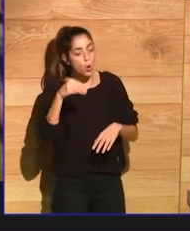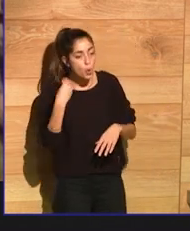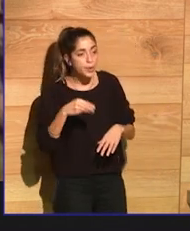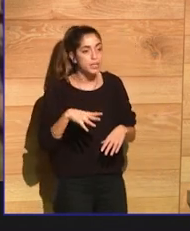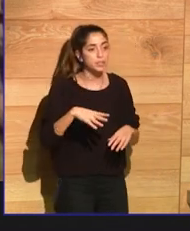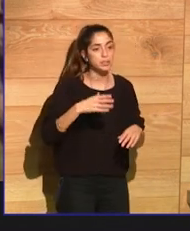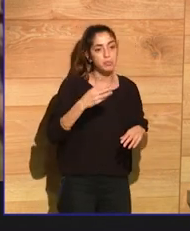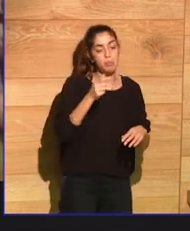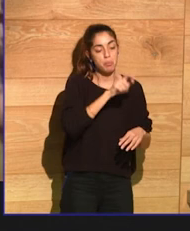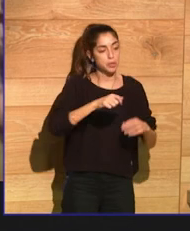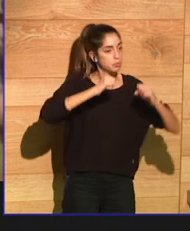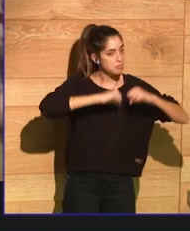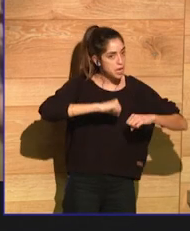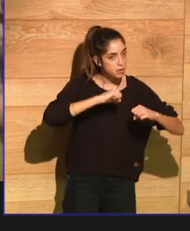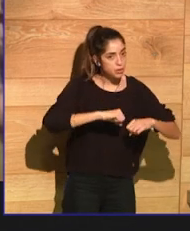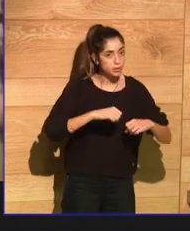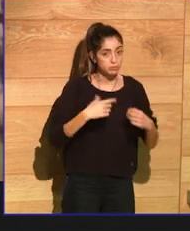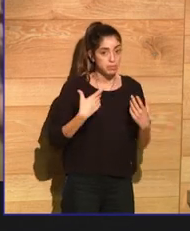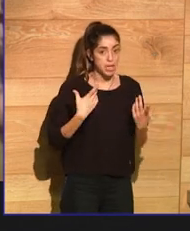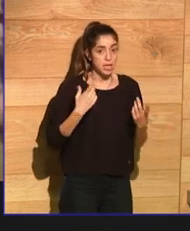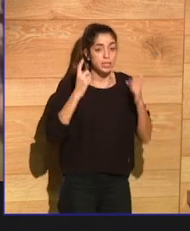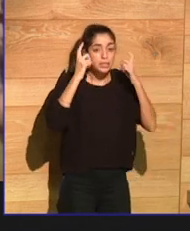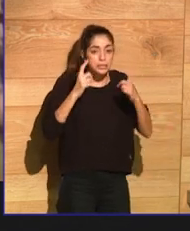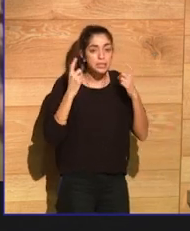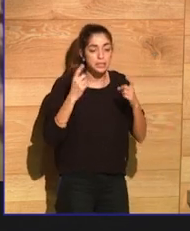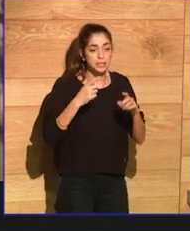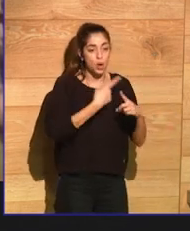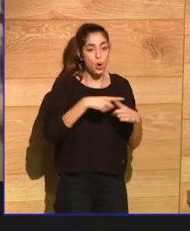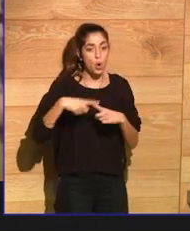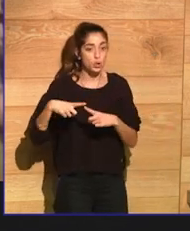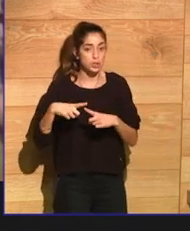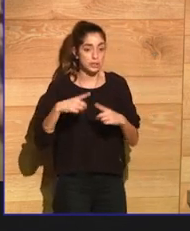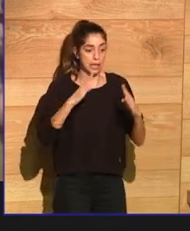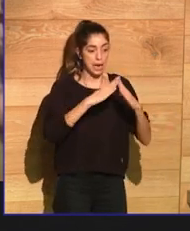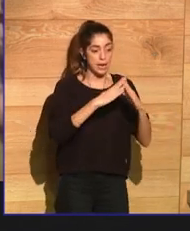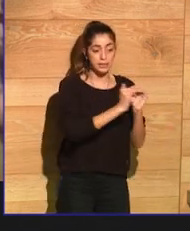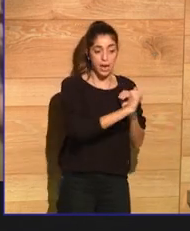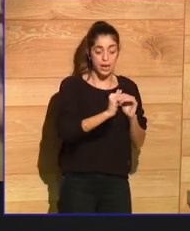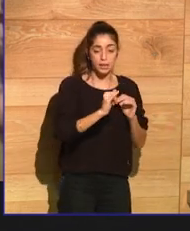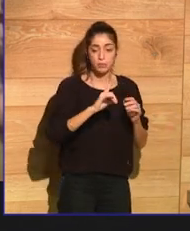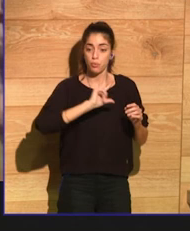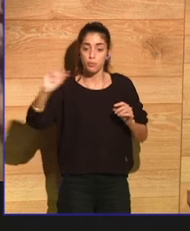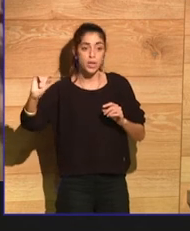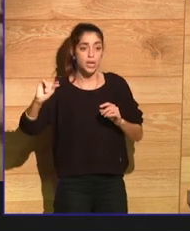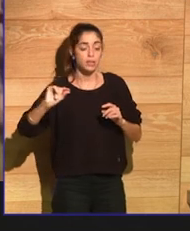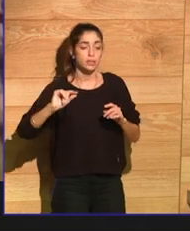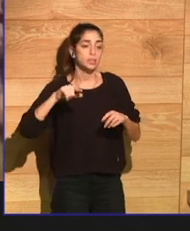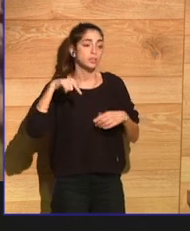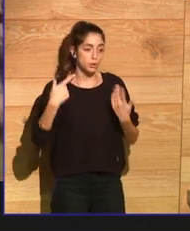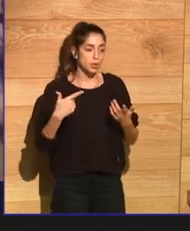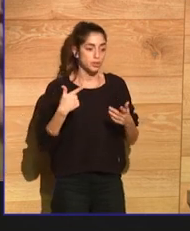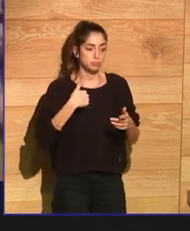the distractions of being at home and so they can come for one evening a night. I just write in the presence of other people who are writing